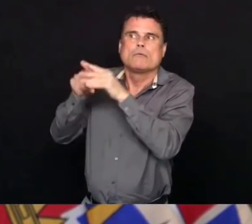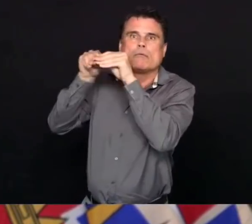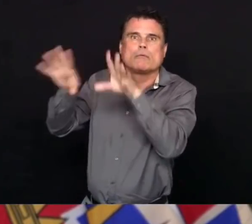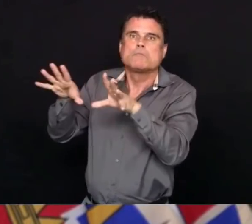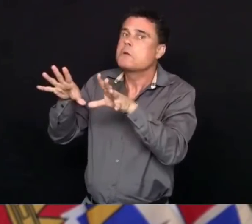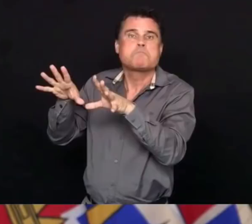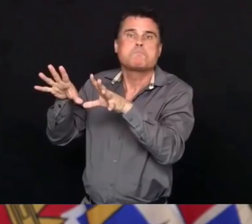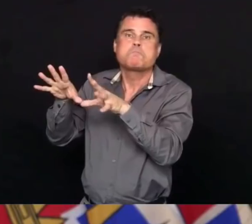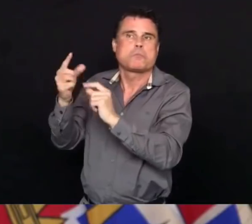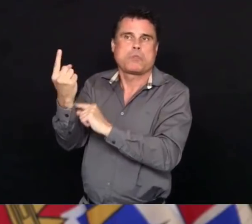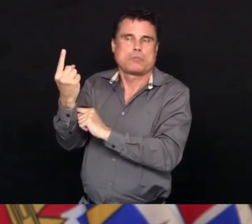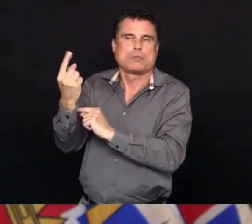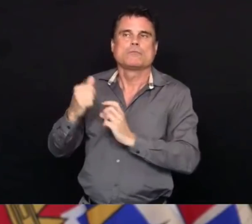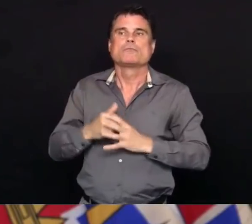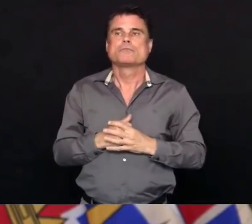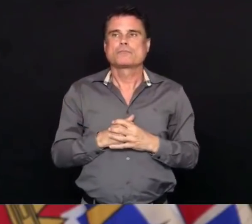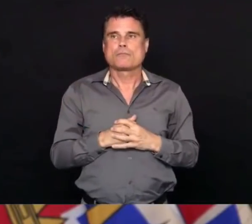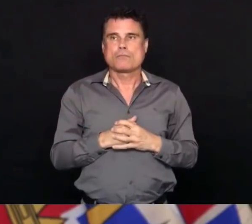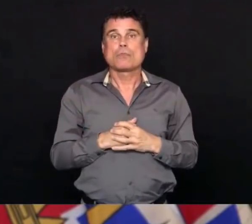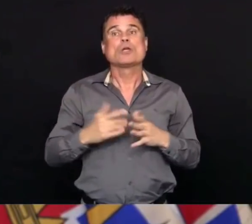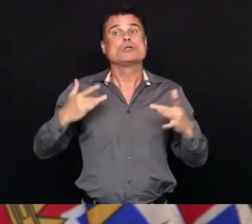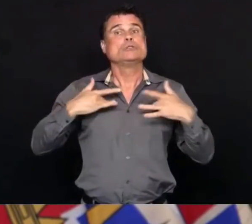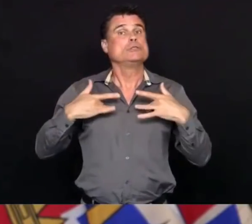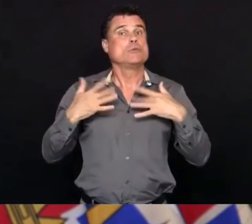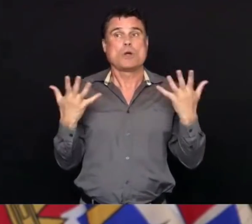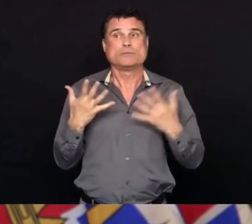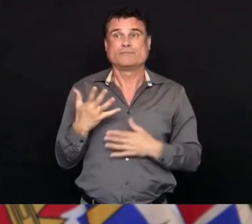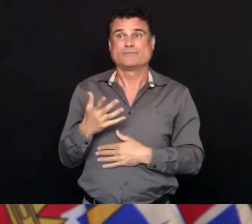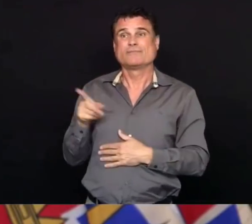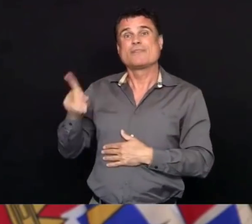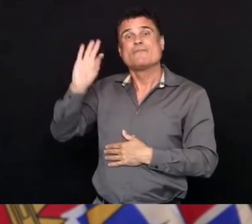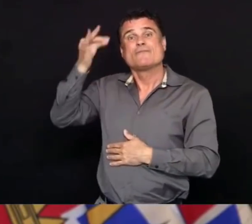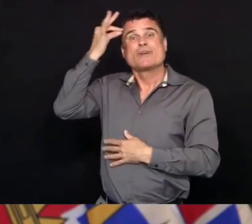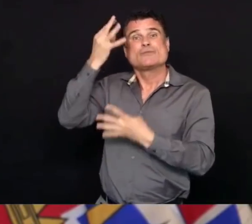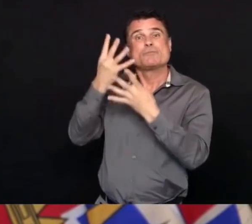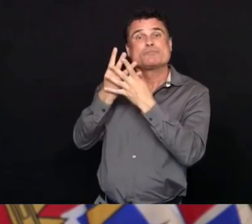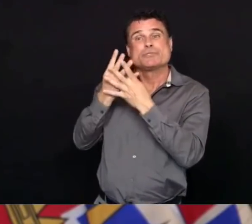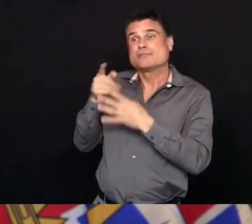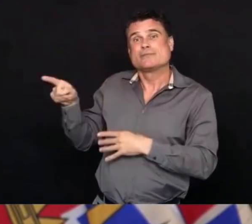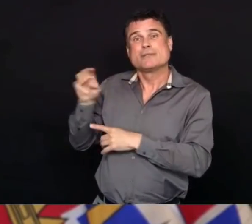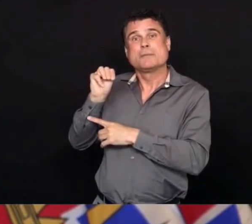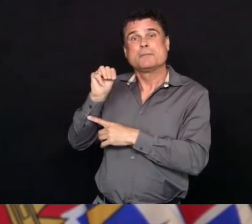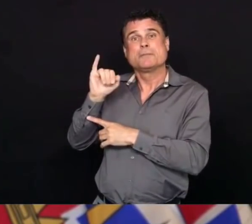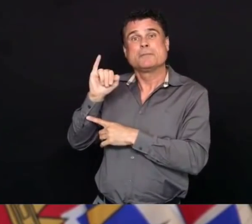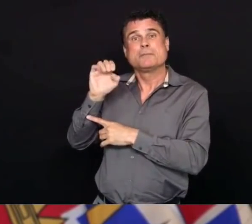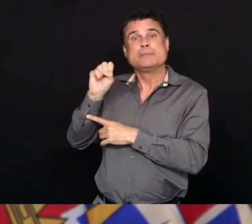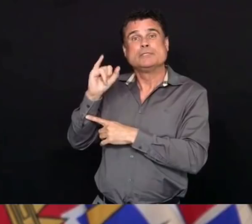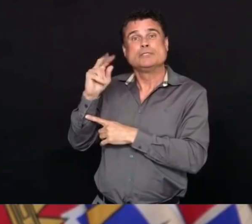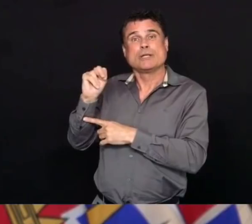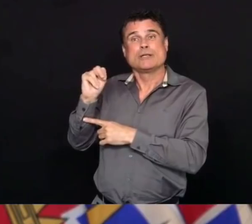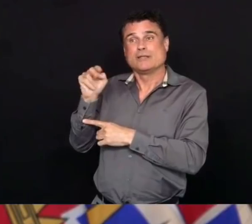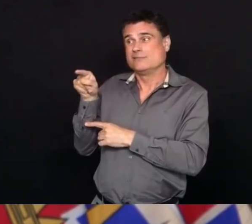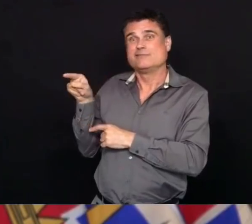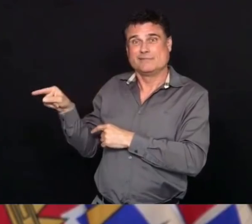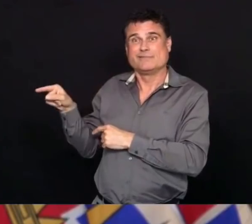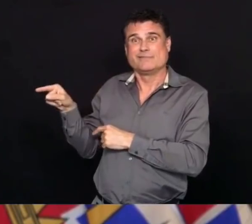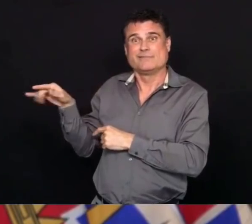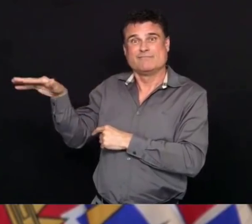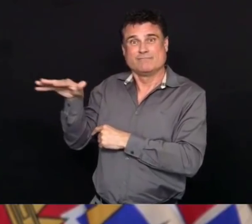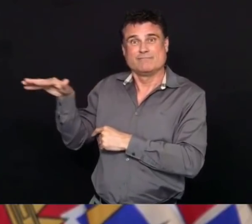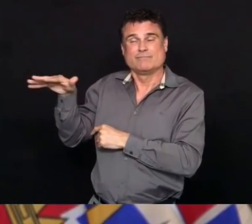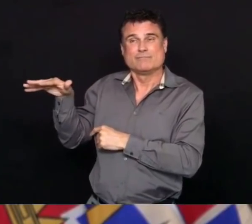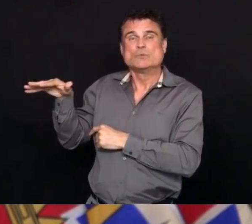ongoing and concerning outbreak at the Mission Medium Security Correctional Facility in the Lower Mainland.